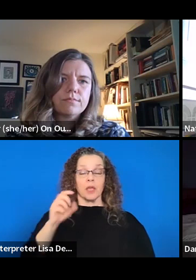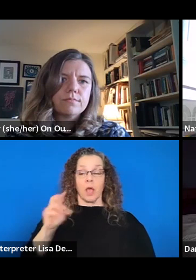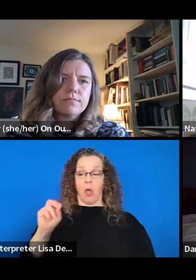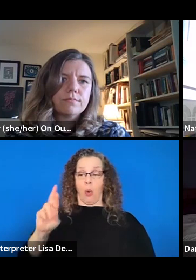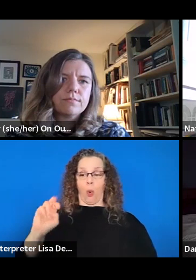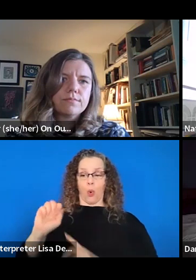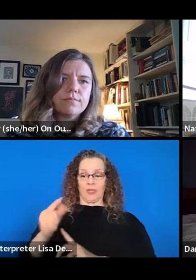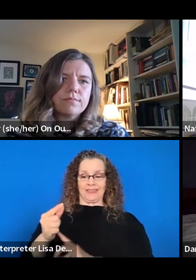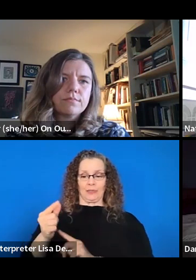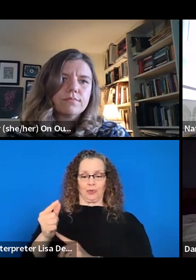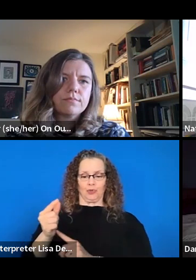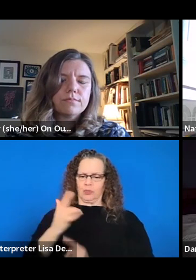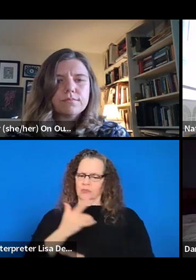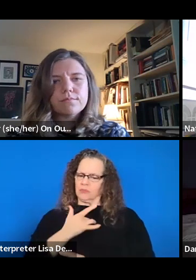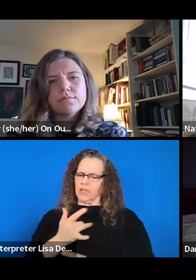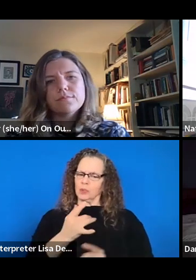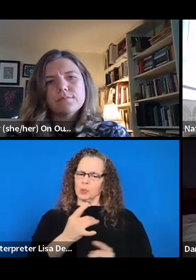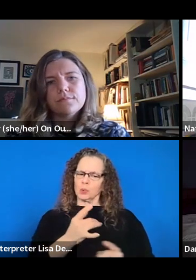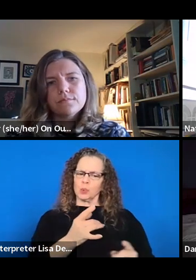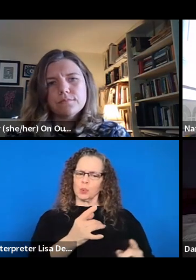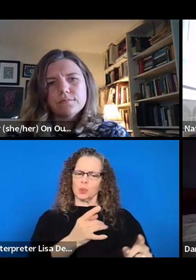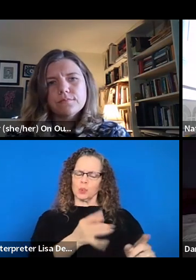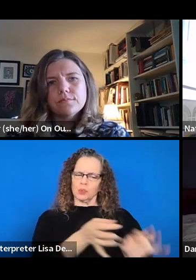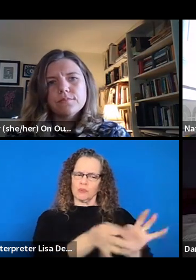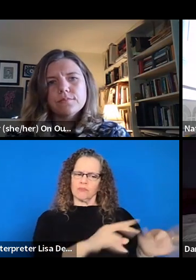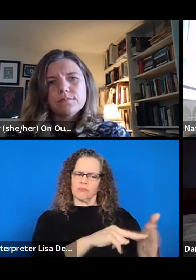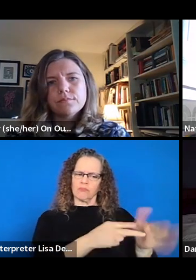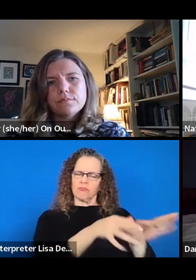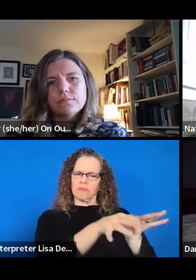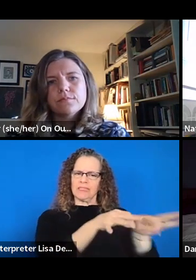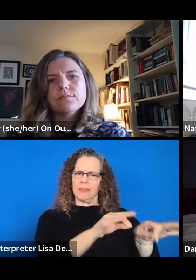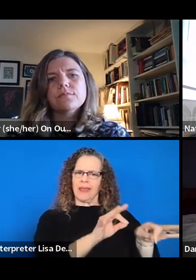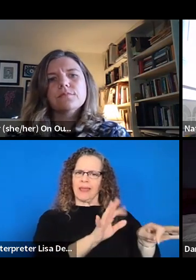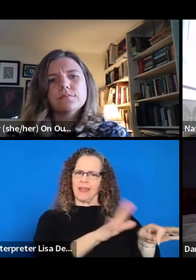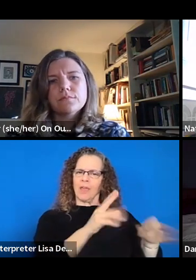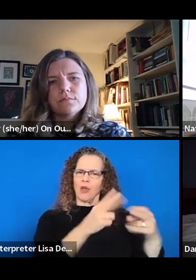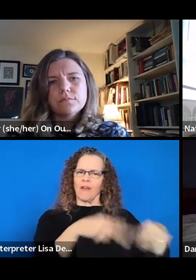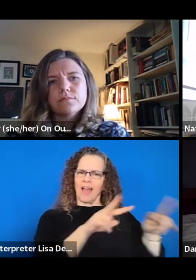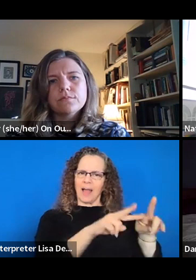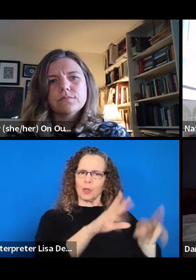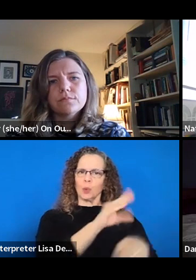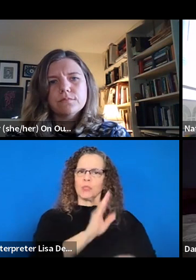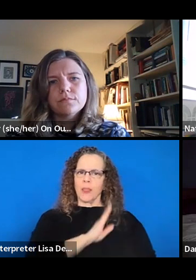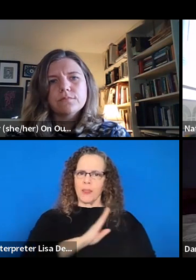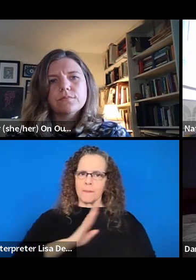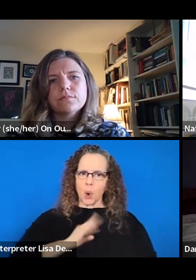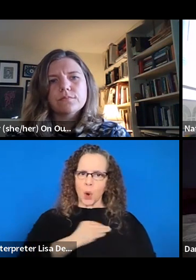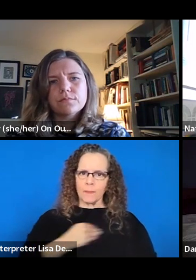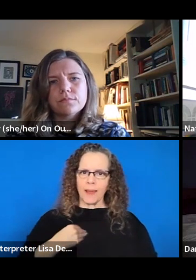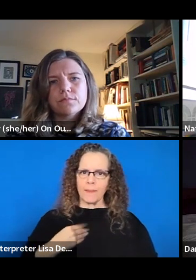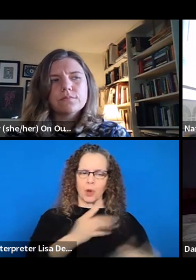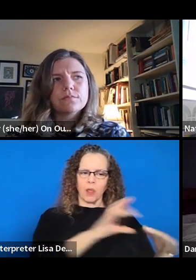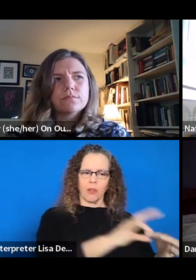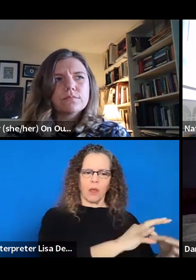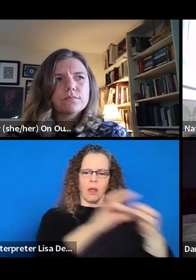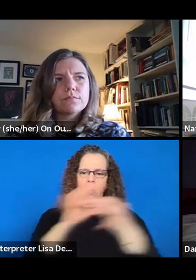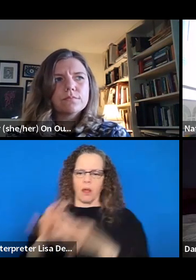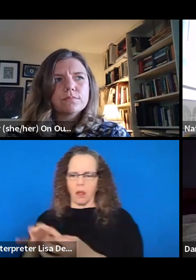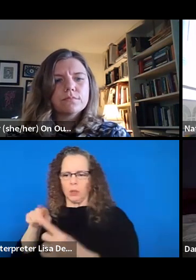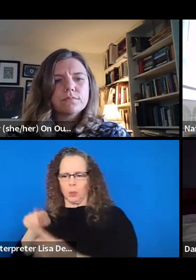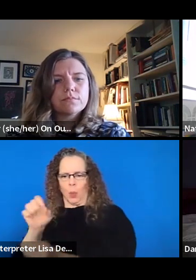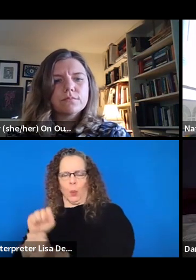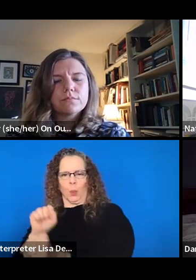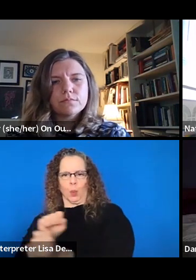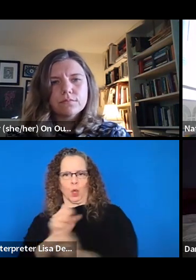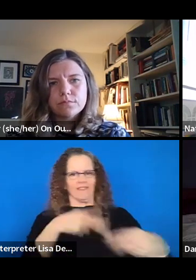And donors, board members at that level, they talk about those values and how they relate to the work. I think that another tangible